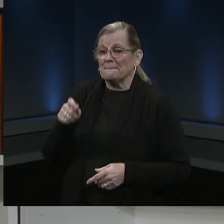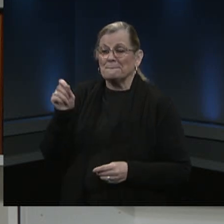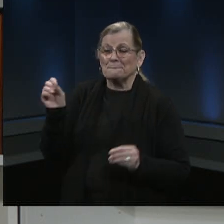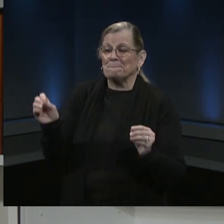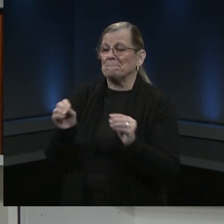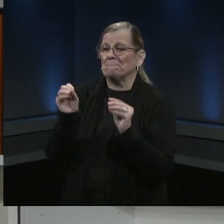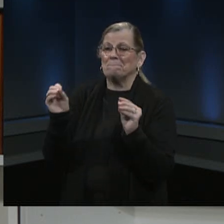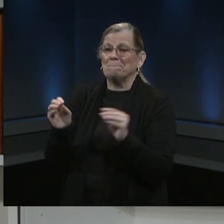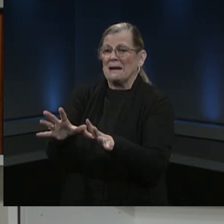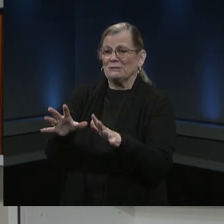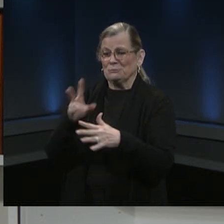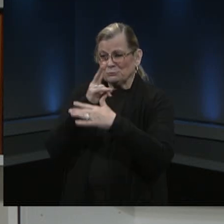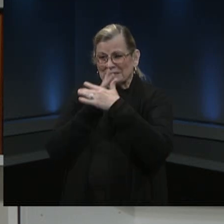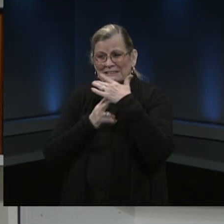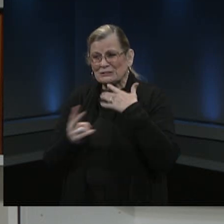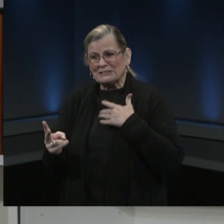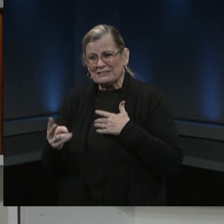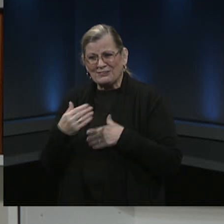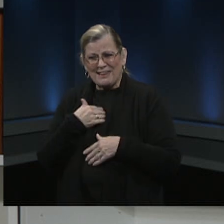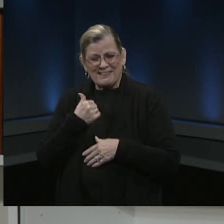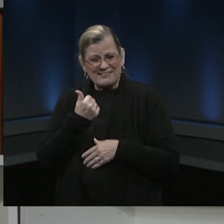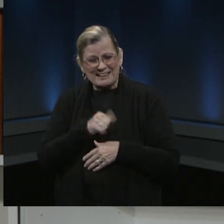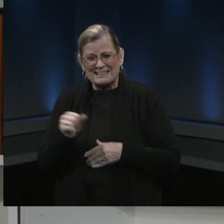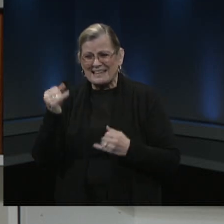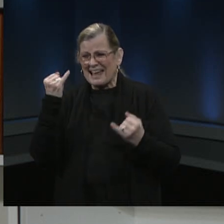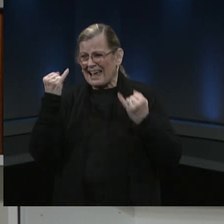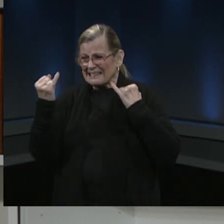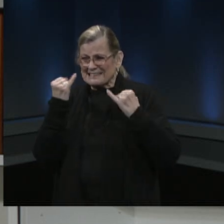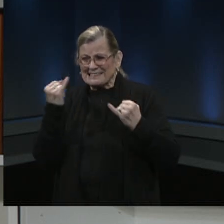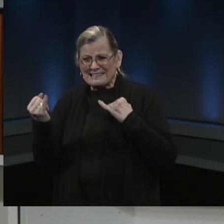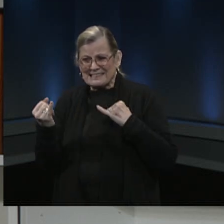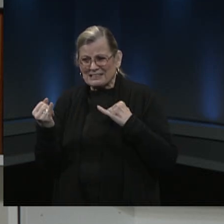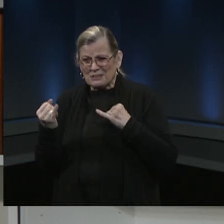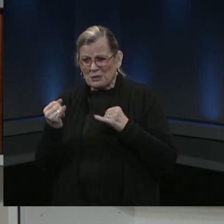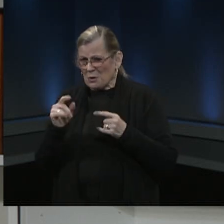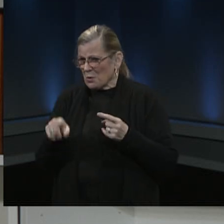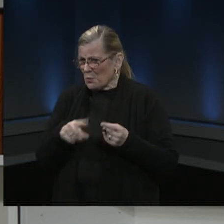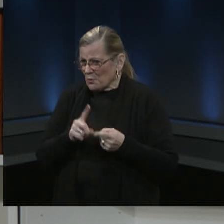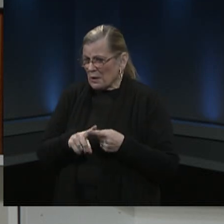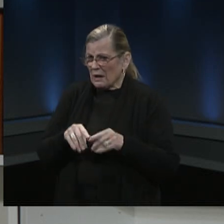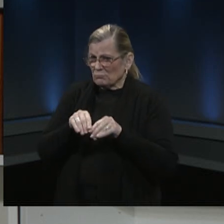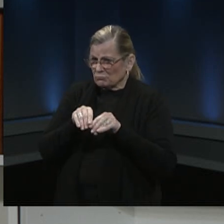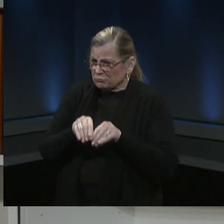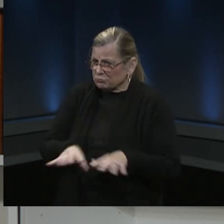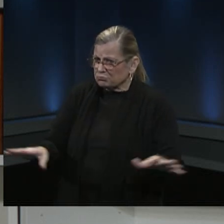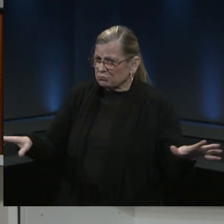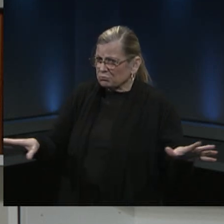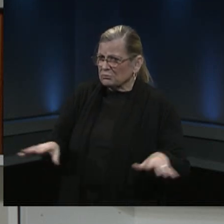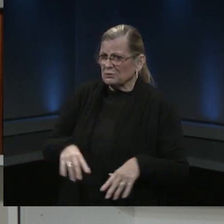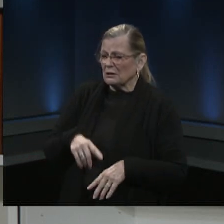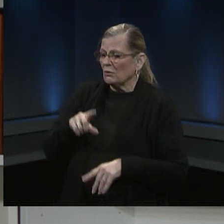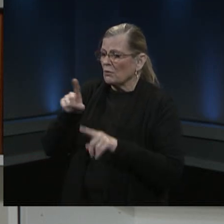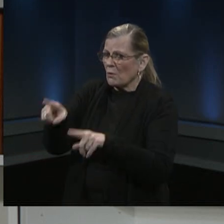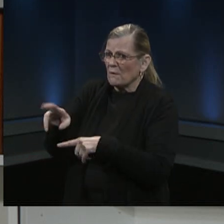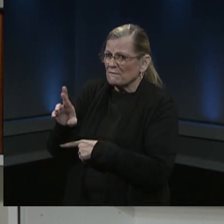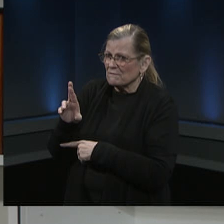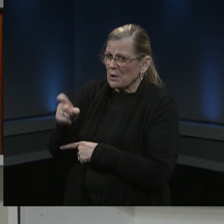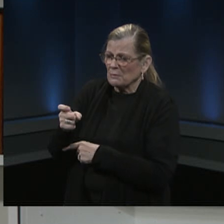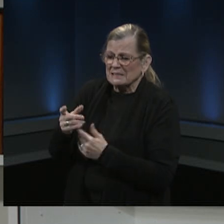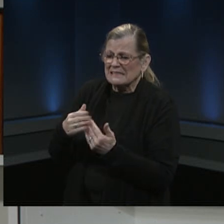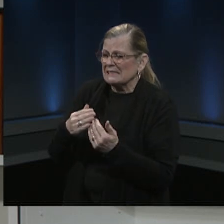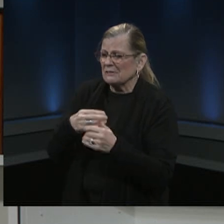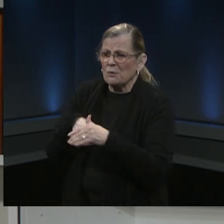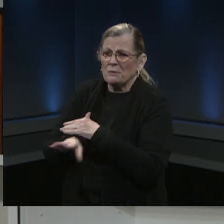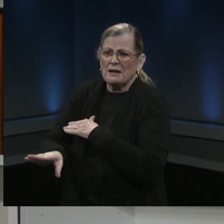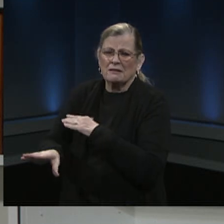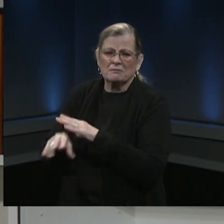more extensive rollout to these pharmacies where people can just go to their nearby pharmacy that they already go to pick up medicine and get